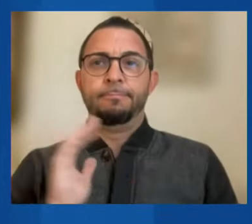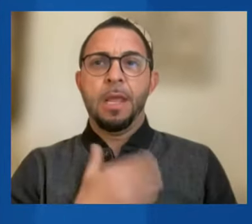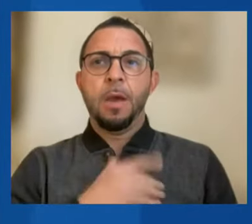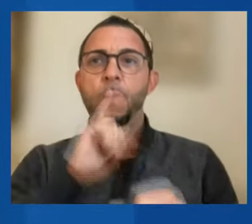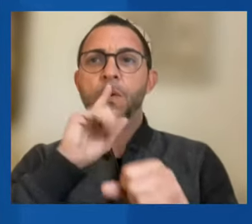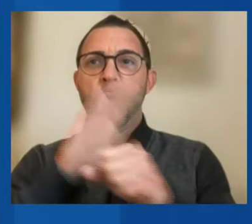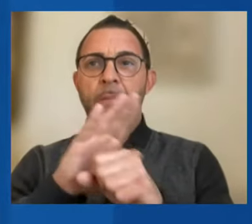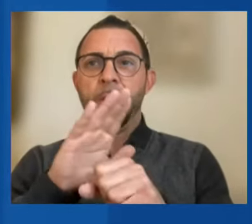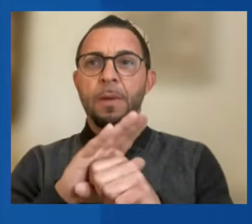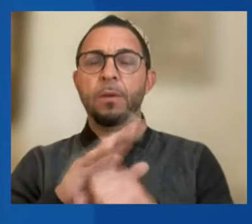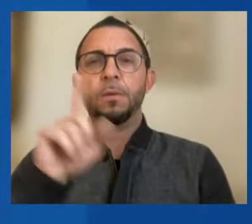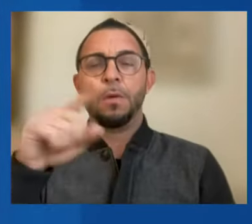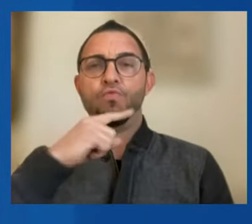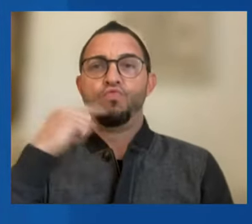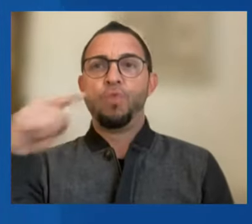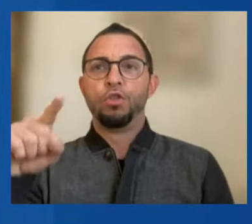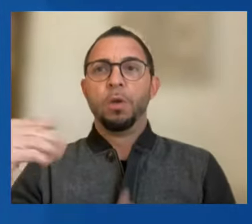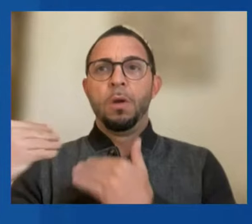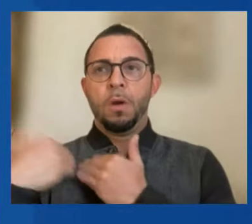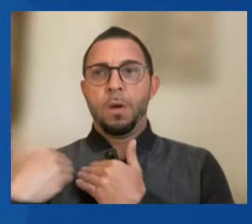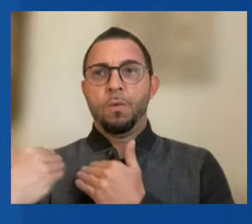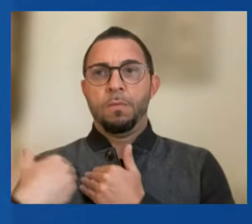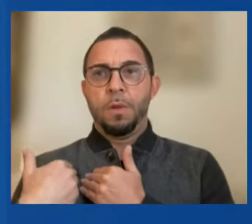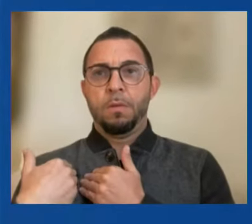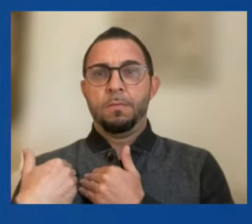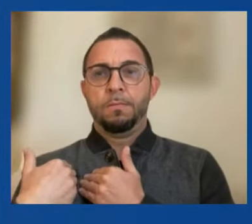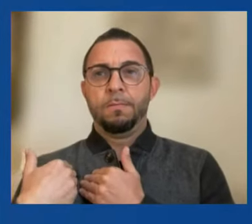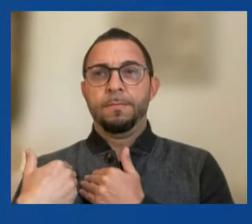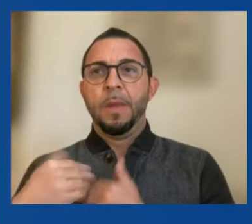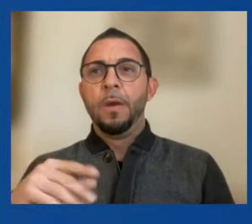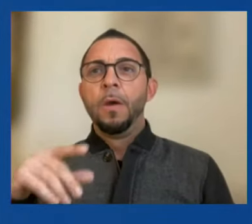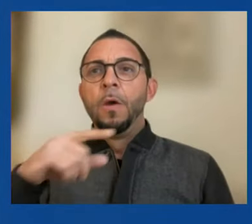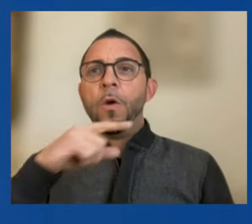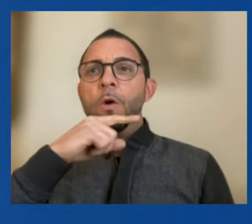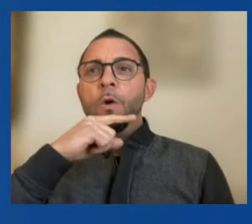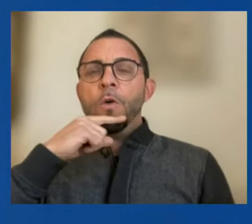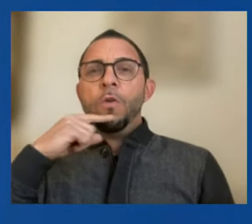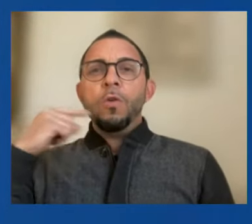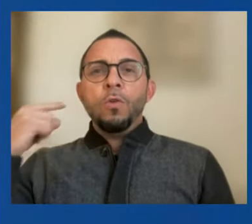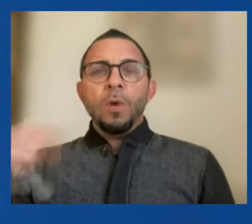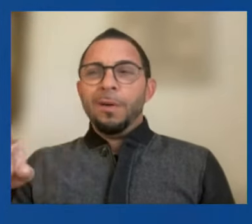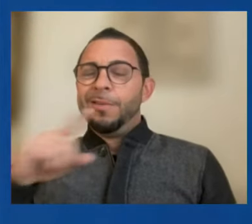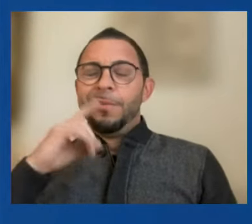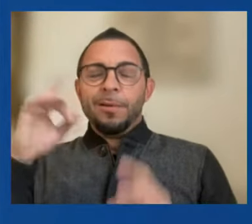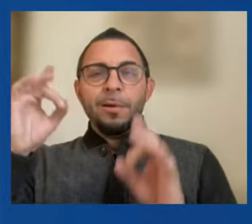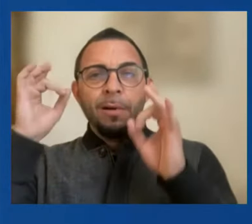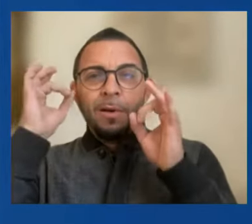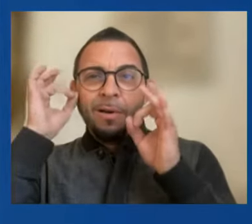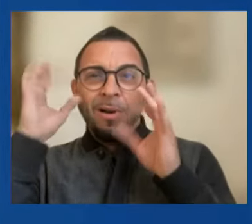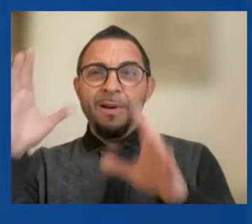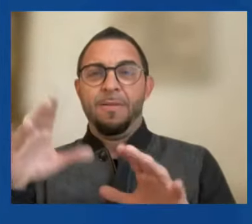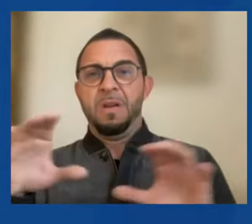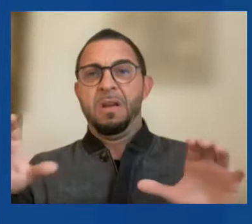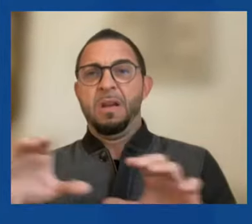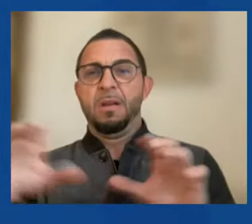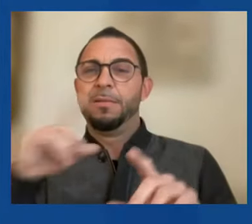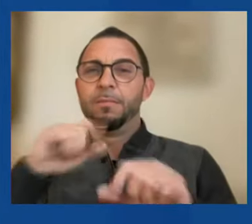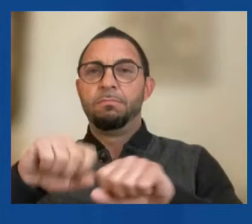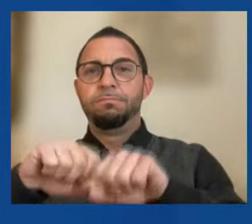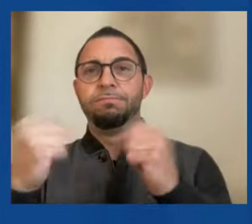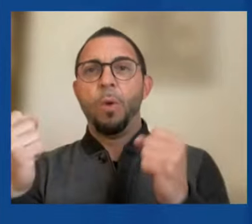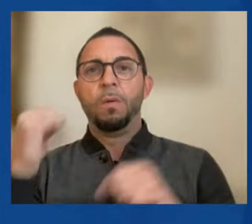accountable. Russia's horrific conduct has violated international law,